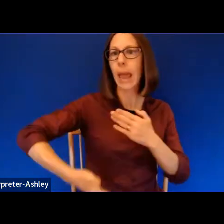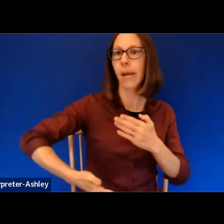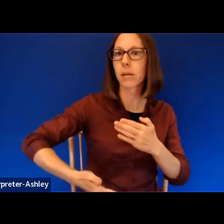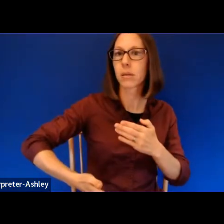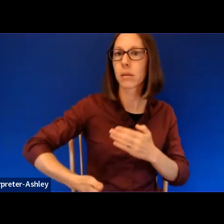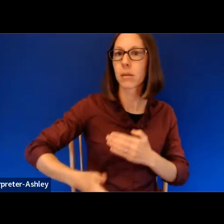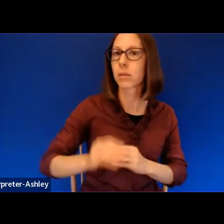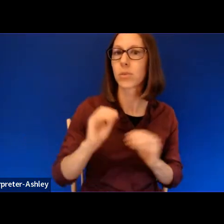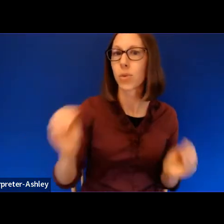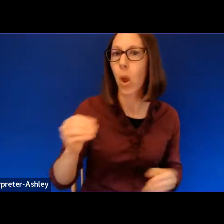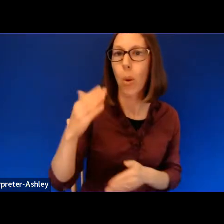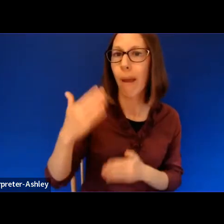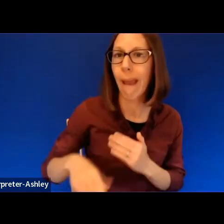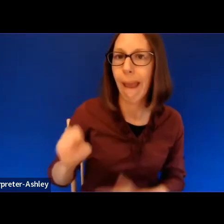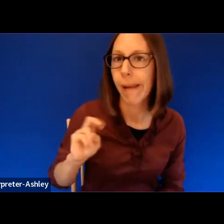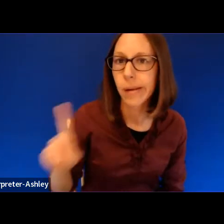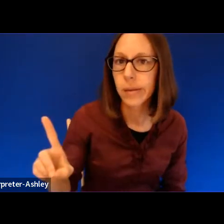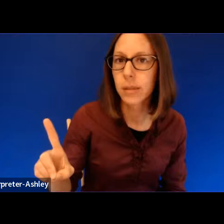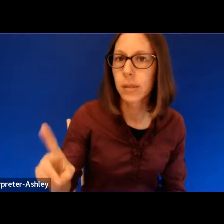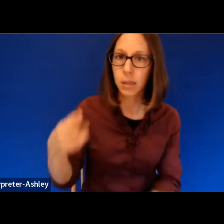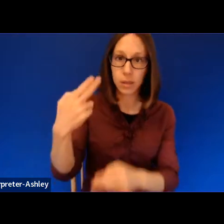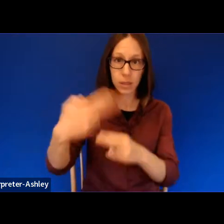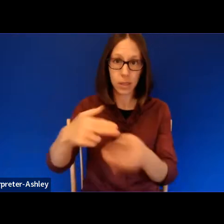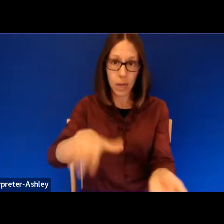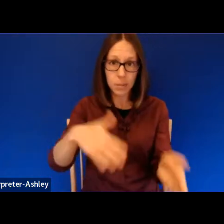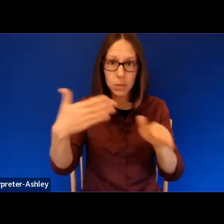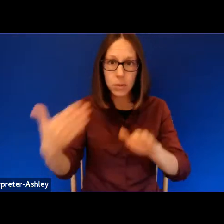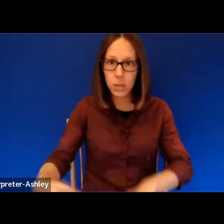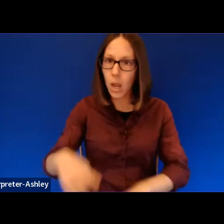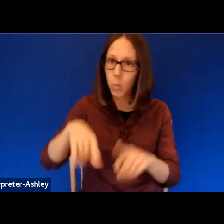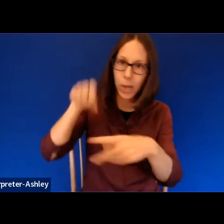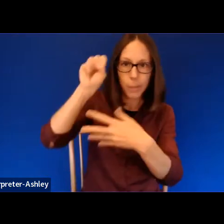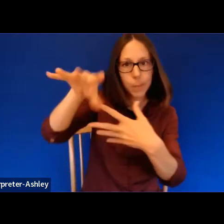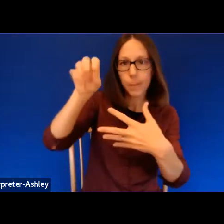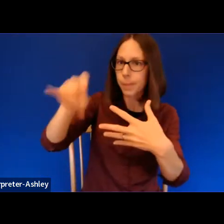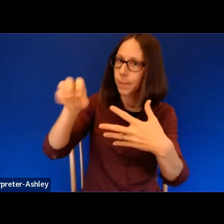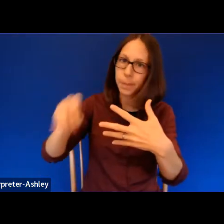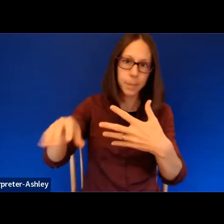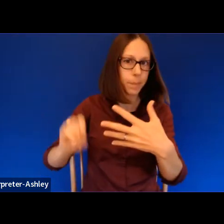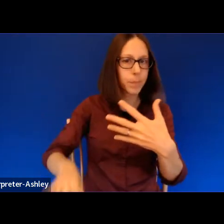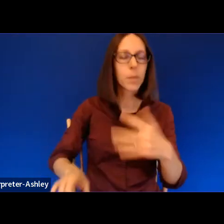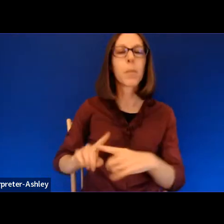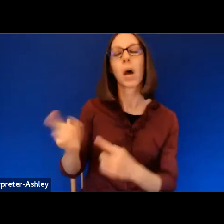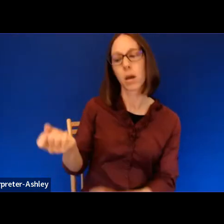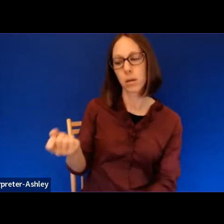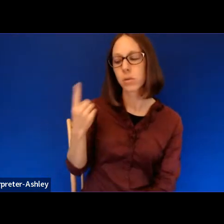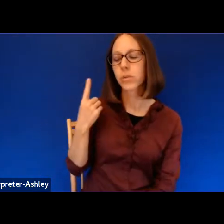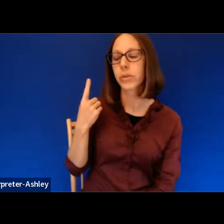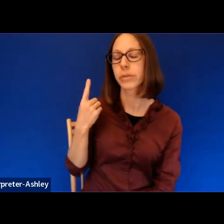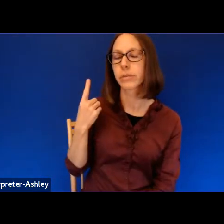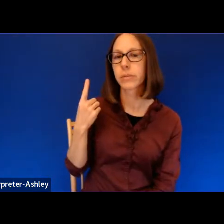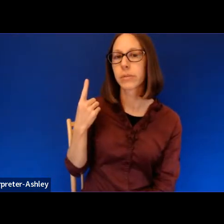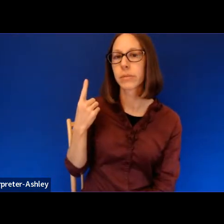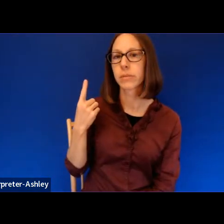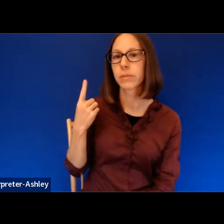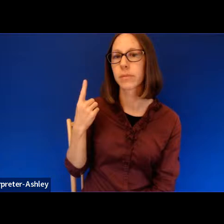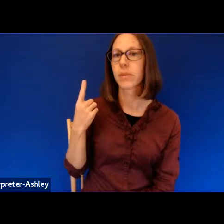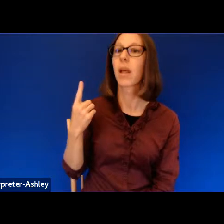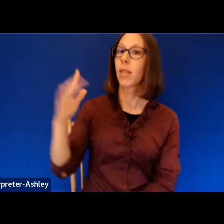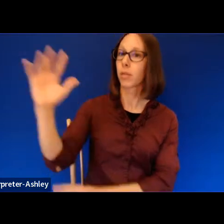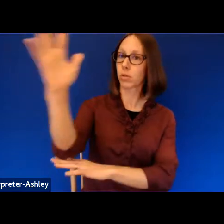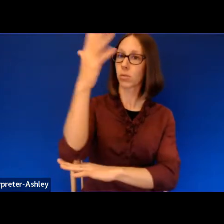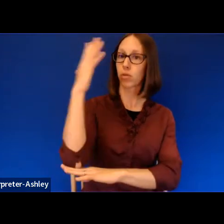Here the names of the dead cannot all be read, only understood. Beneath this stand of pines,